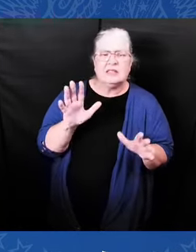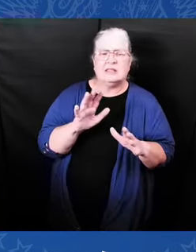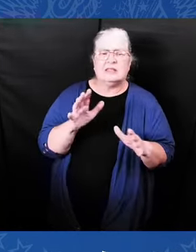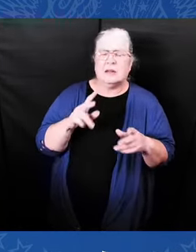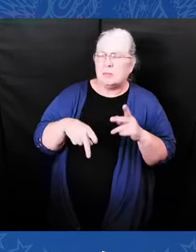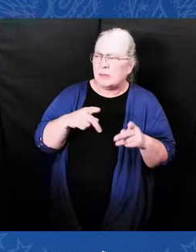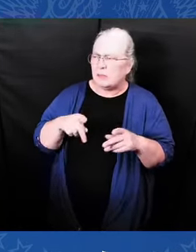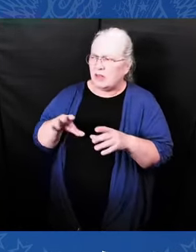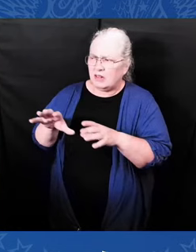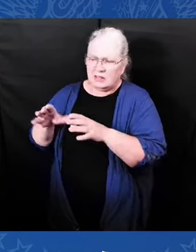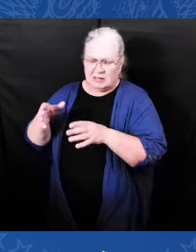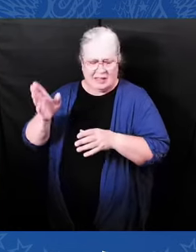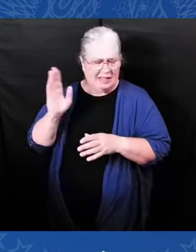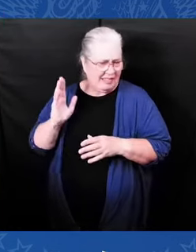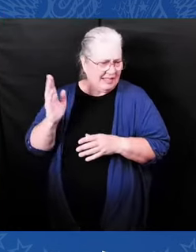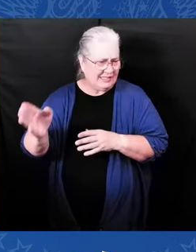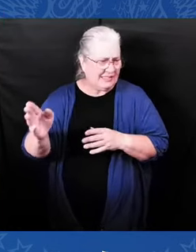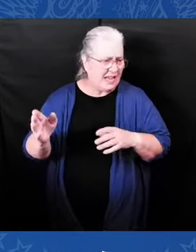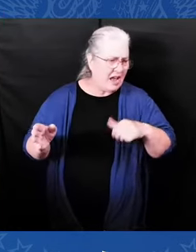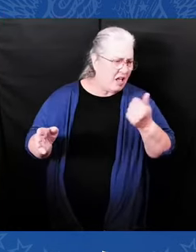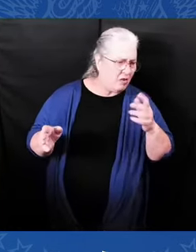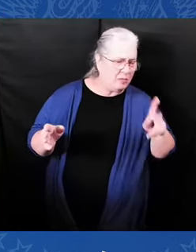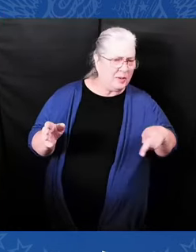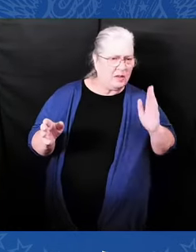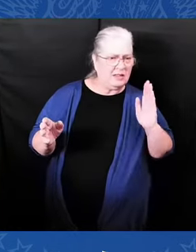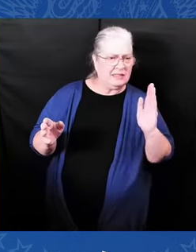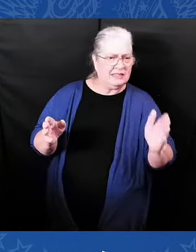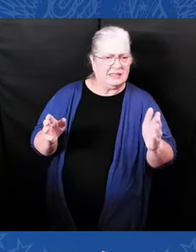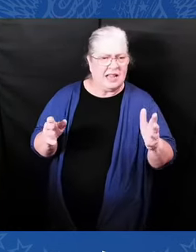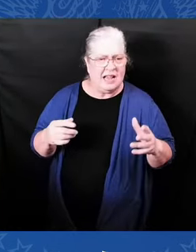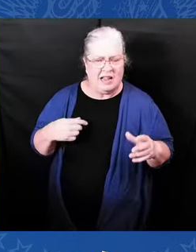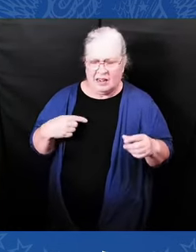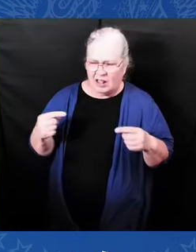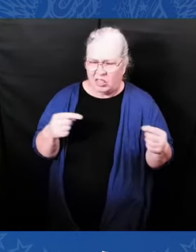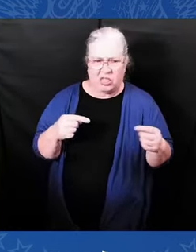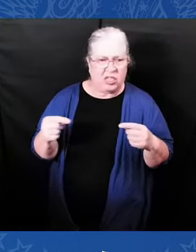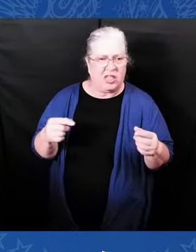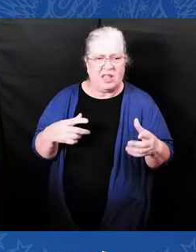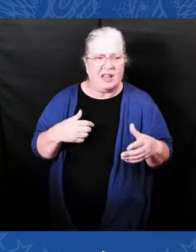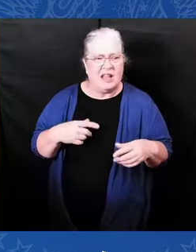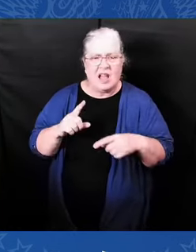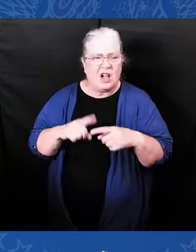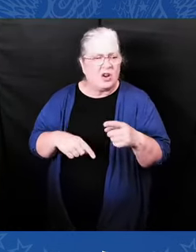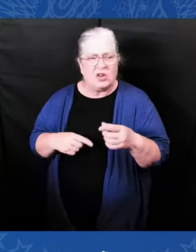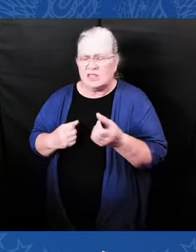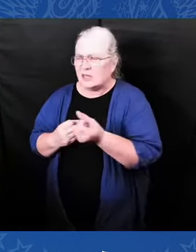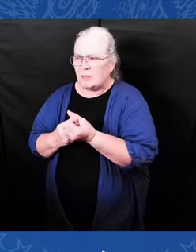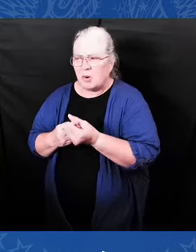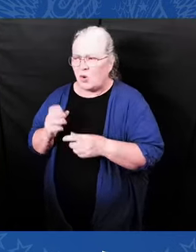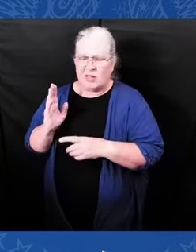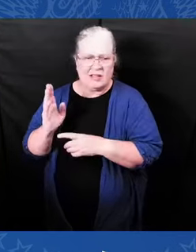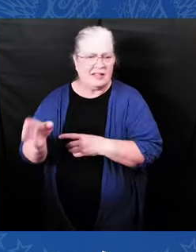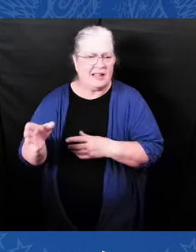equivalency between those who stood for hate and those who stood against the Folks,